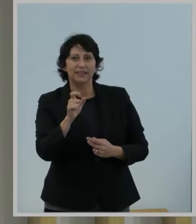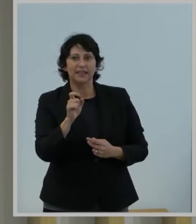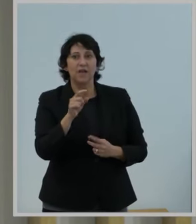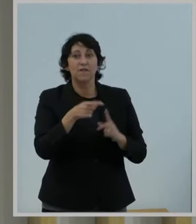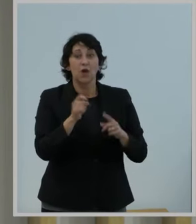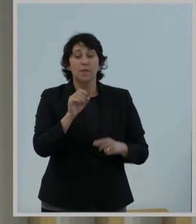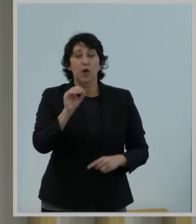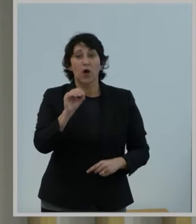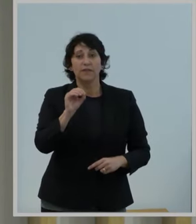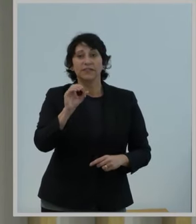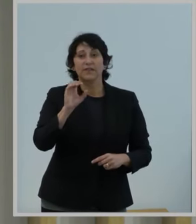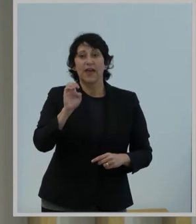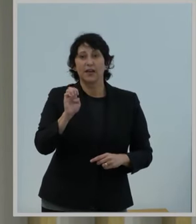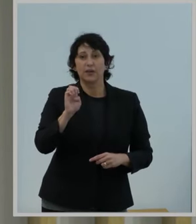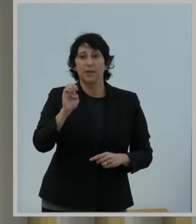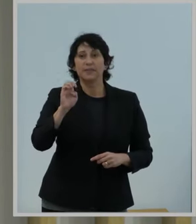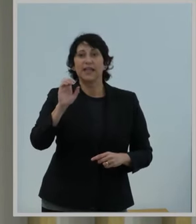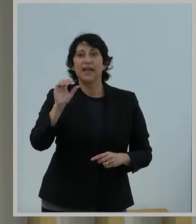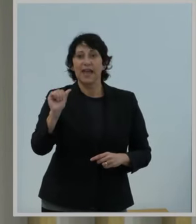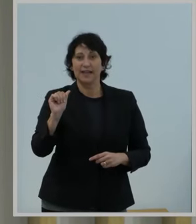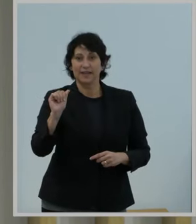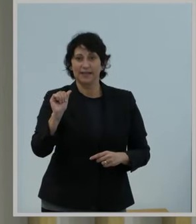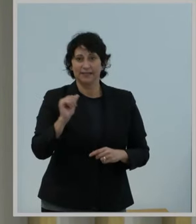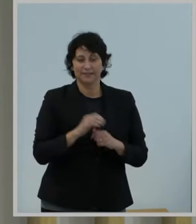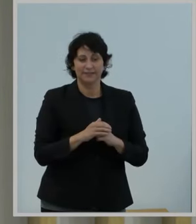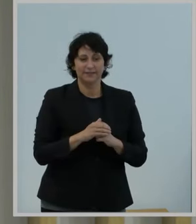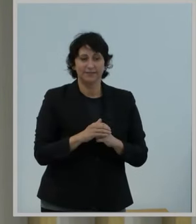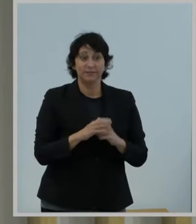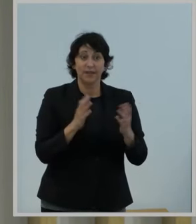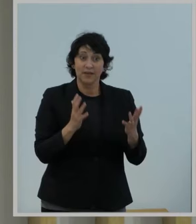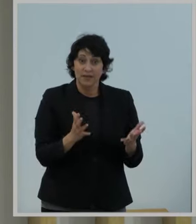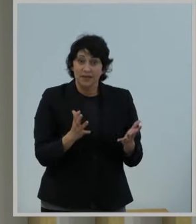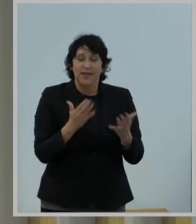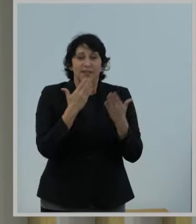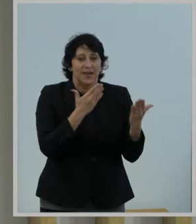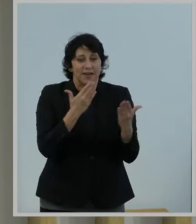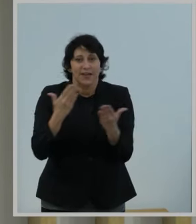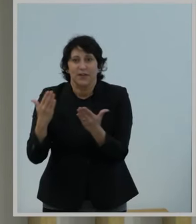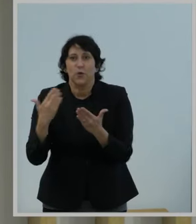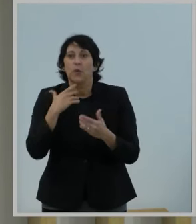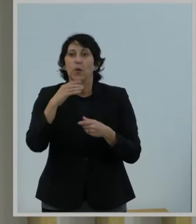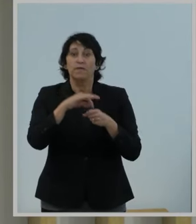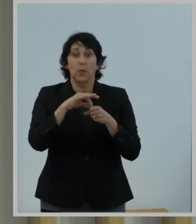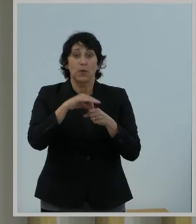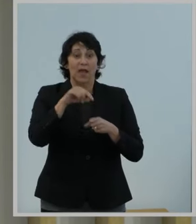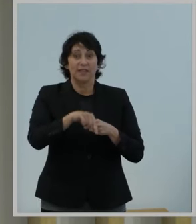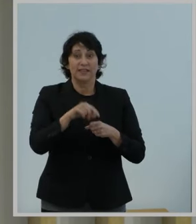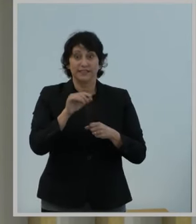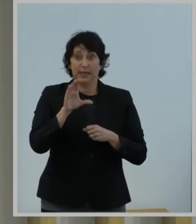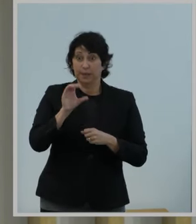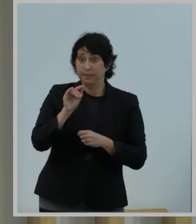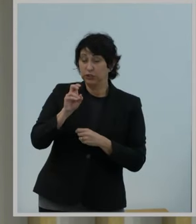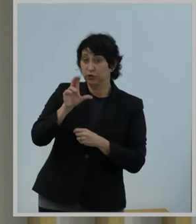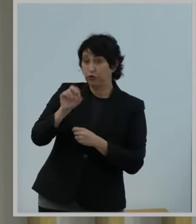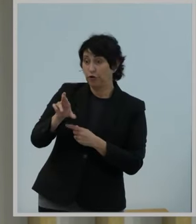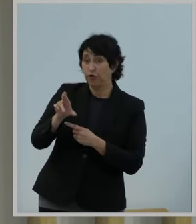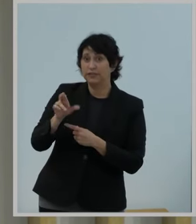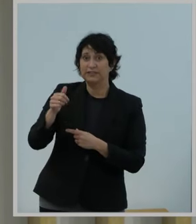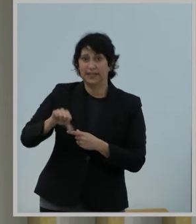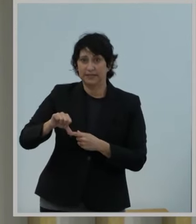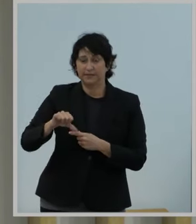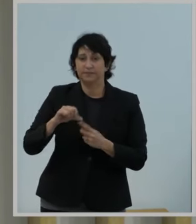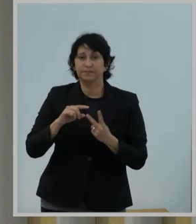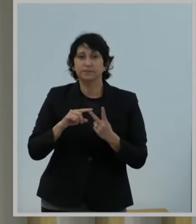from the Office of Economics and Analytics. We will proceed with a vote on the item. Commissioner Carr. Dissent.